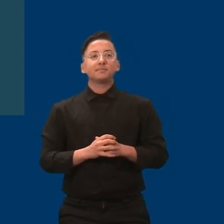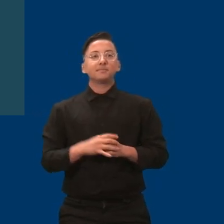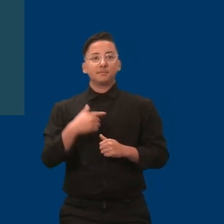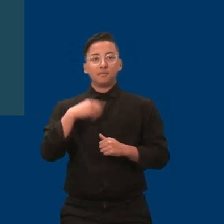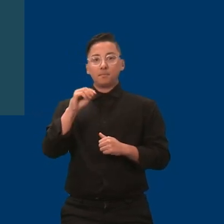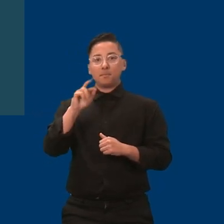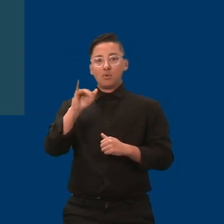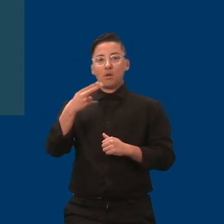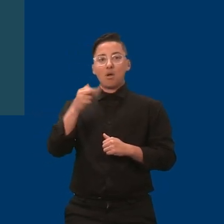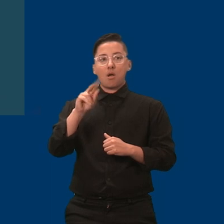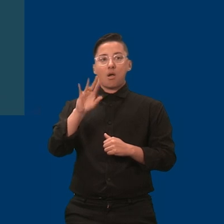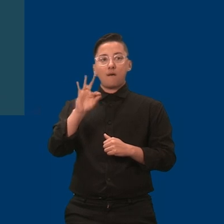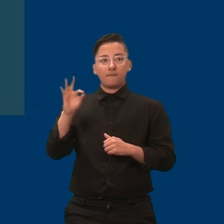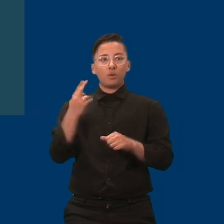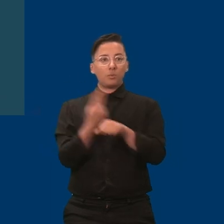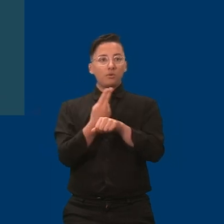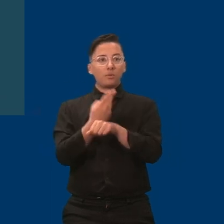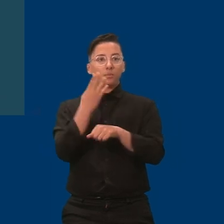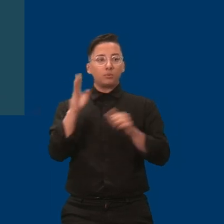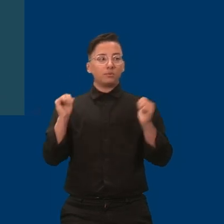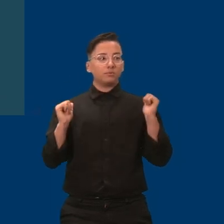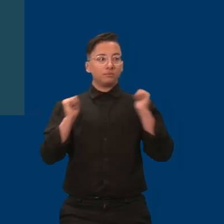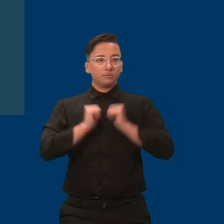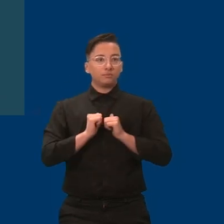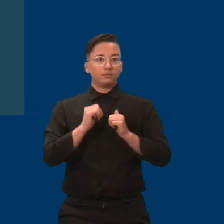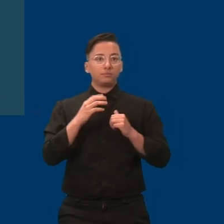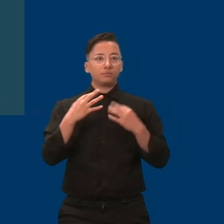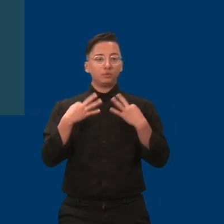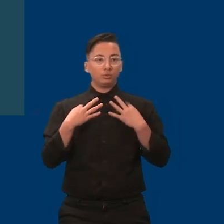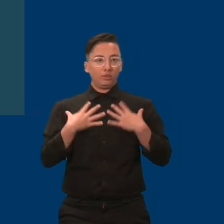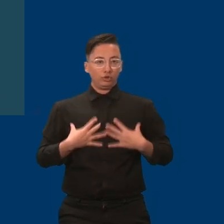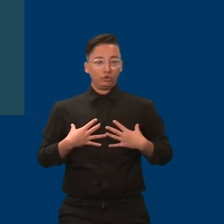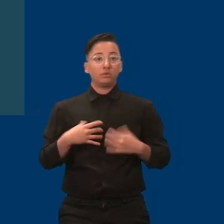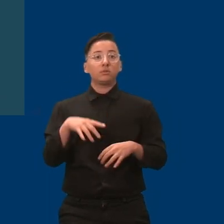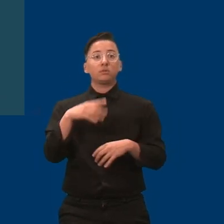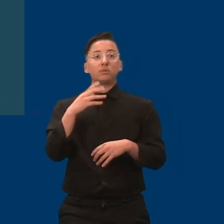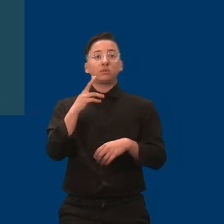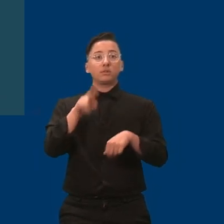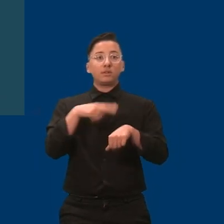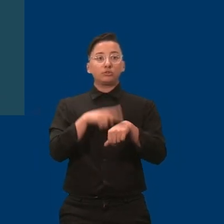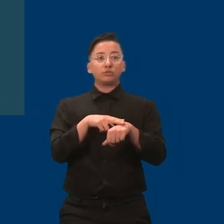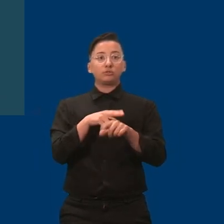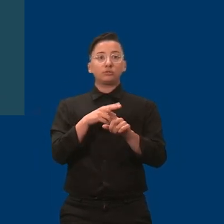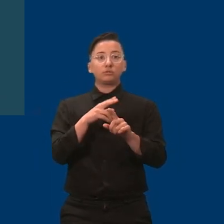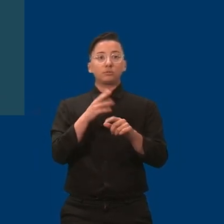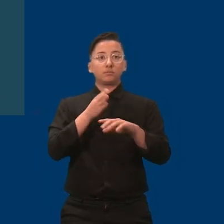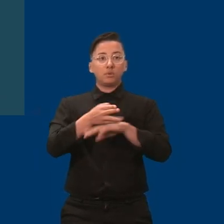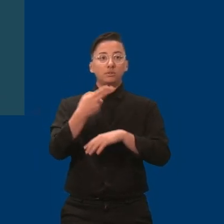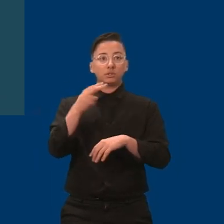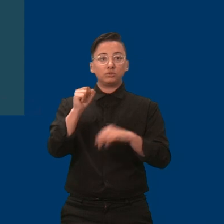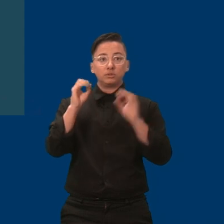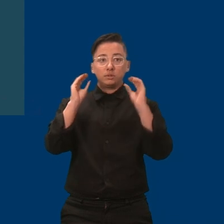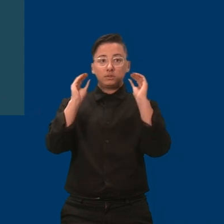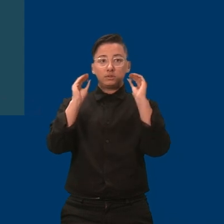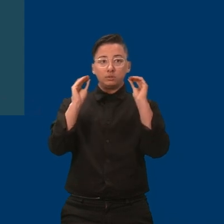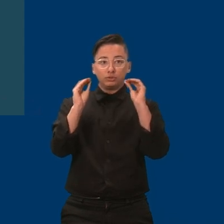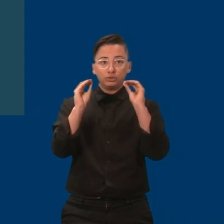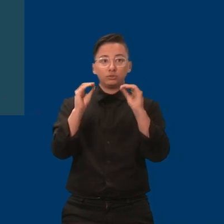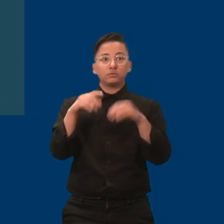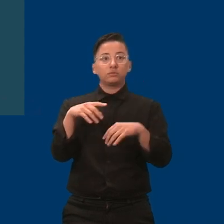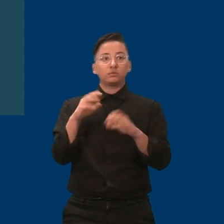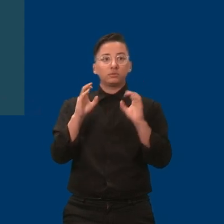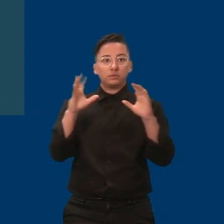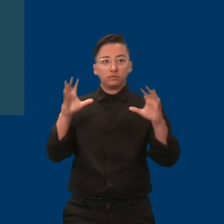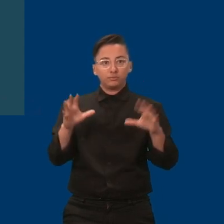sweater. A national inclusive higher education movement began in 2008 to expand college options for students with